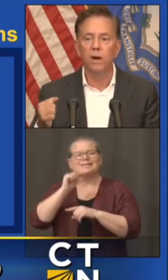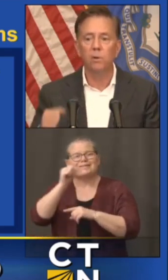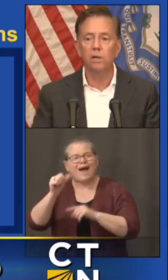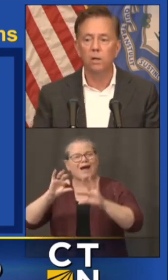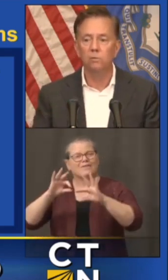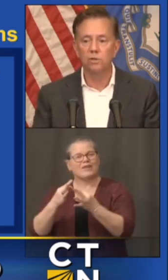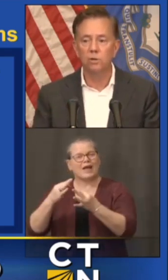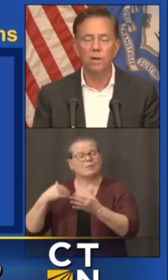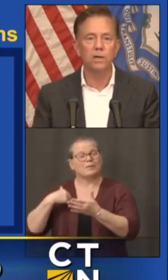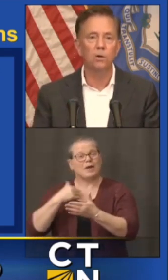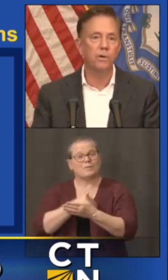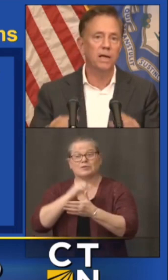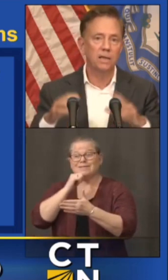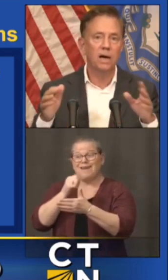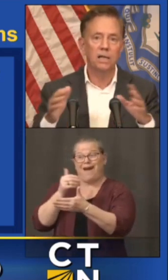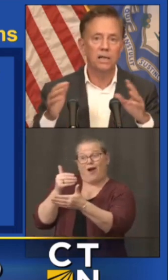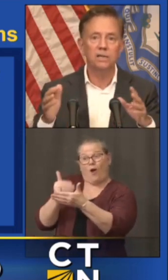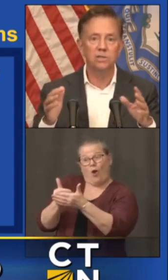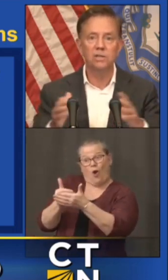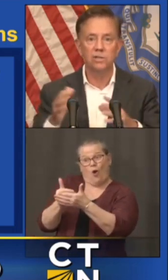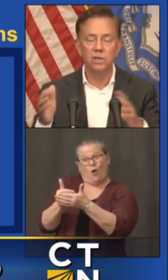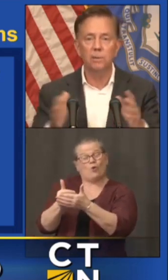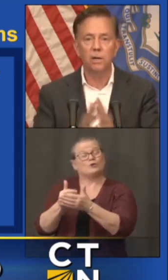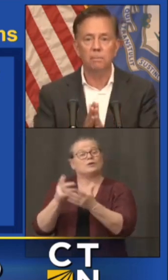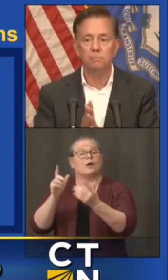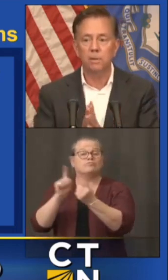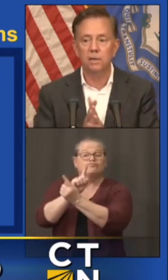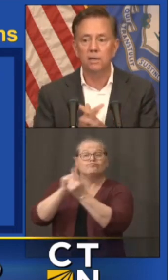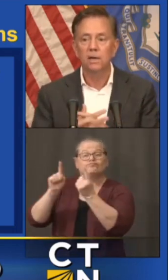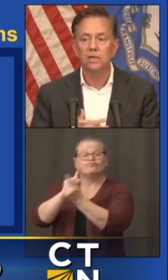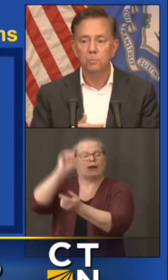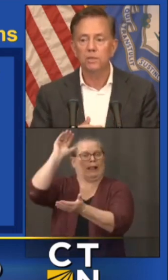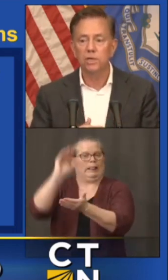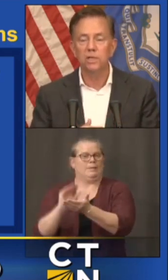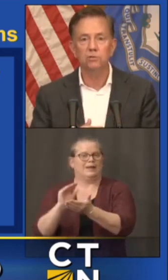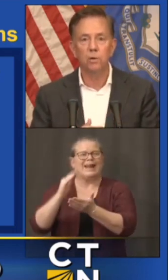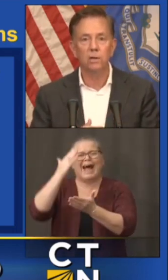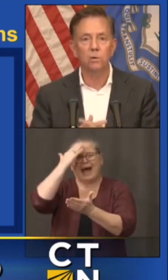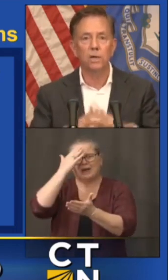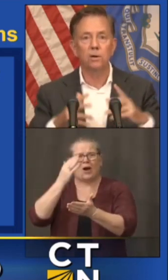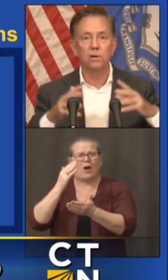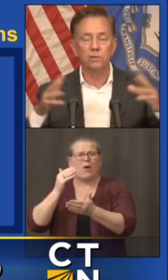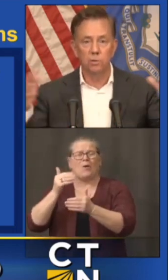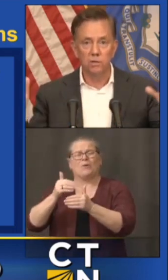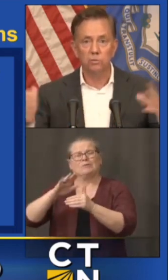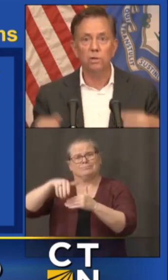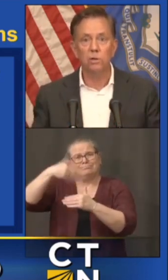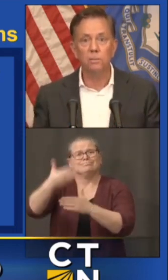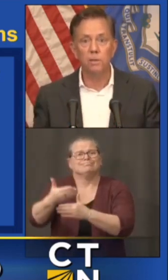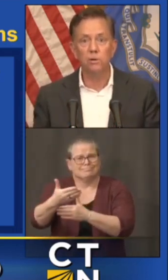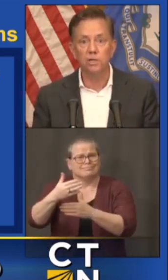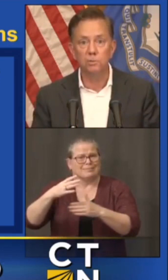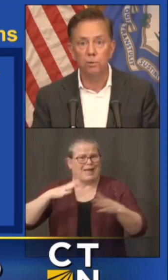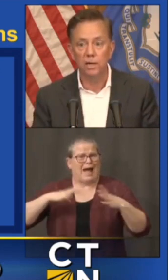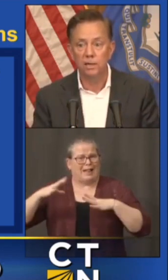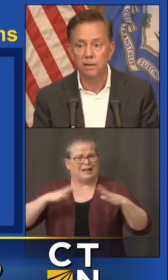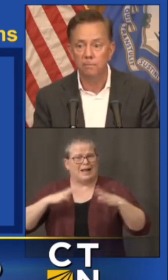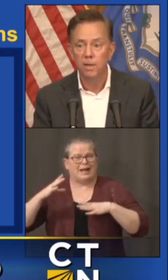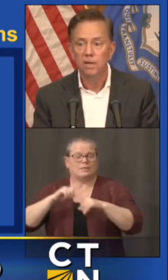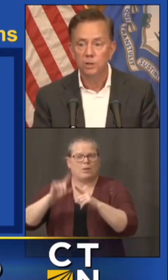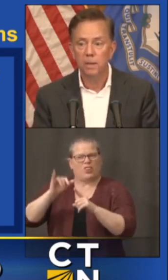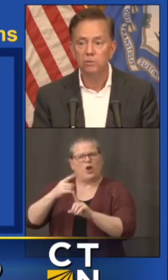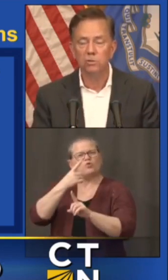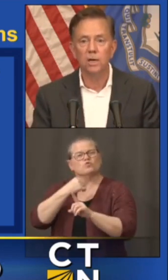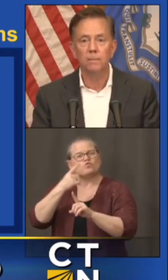you're not very close to I know we've got the holiday season coming up but especially in these red alert areas where there's real community spread